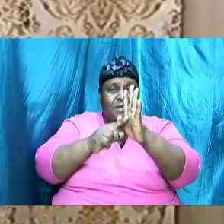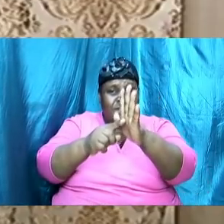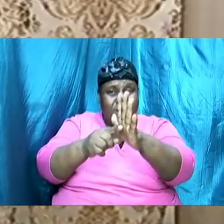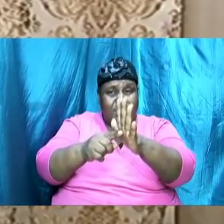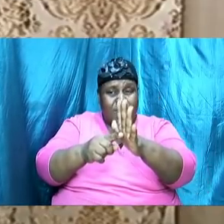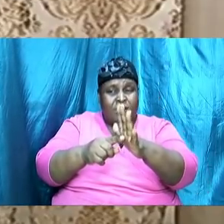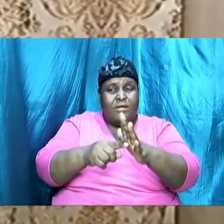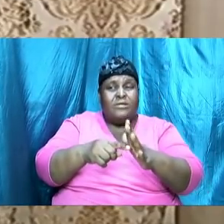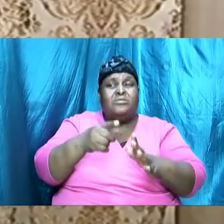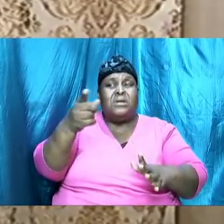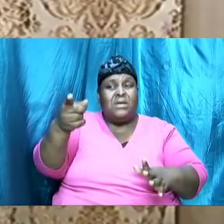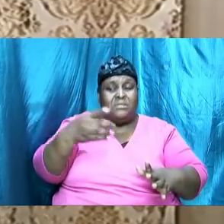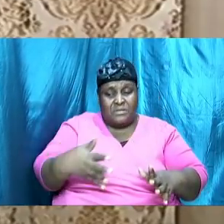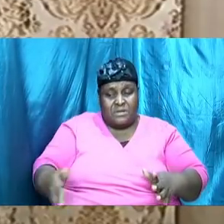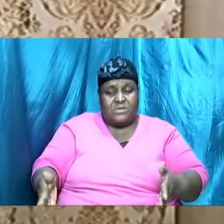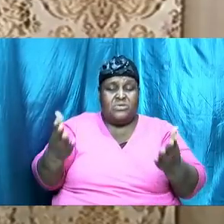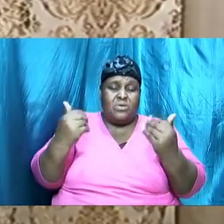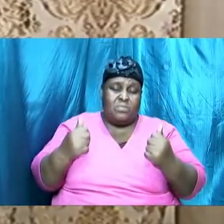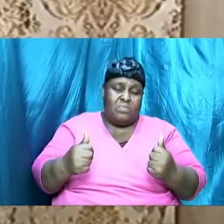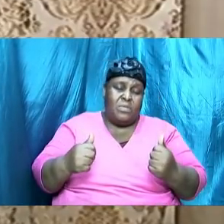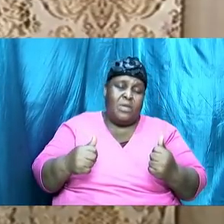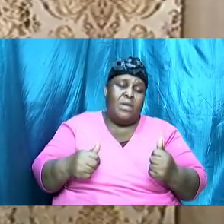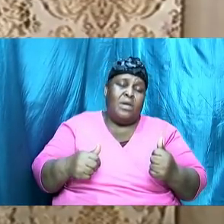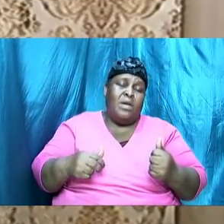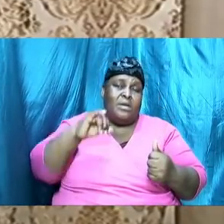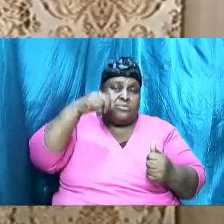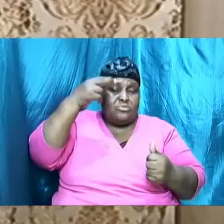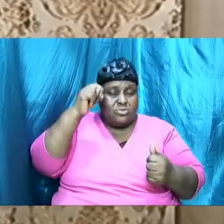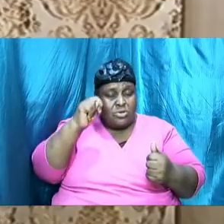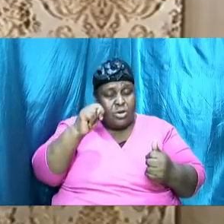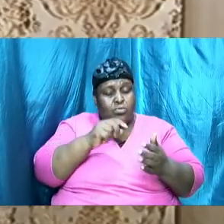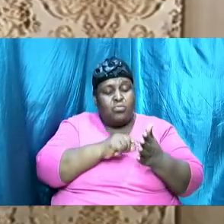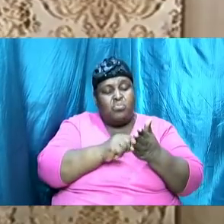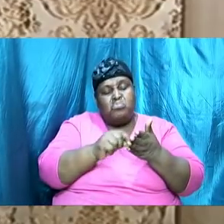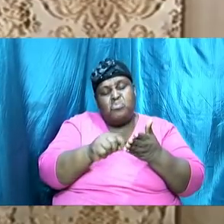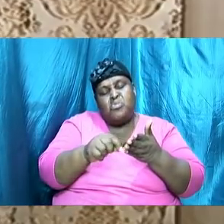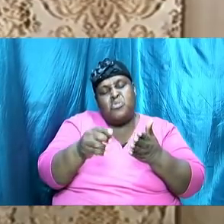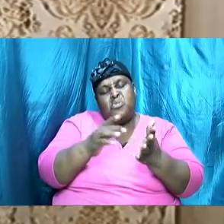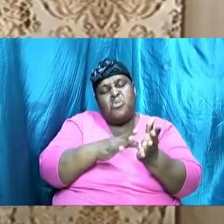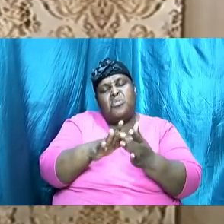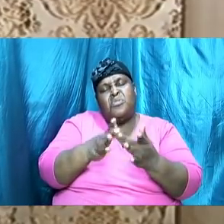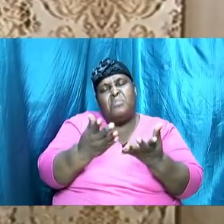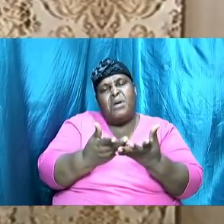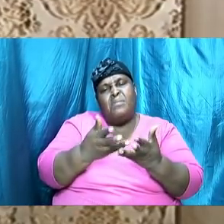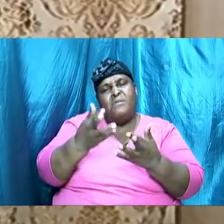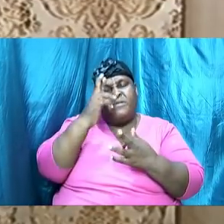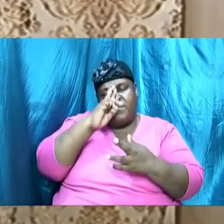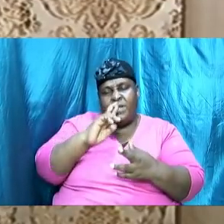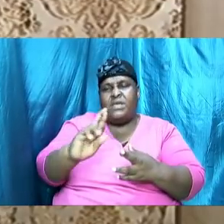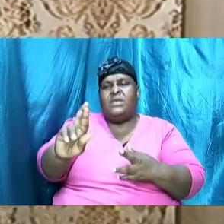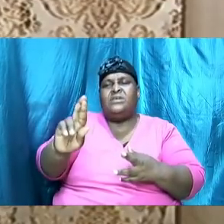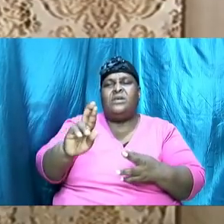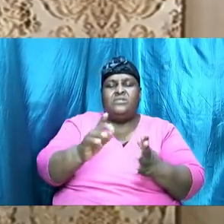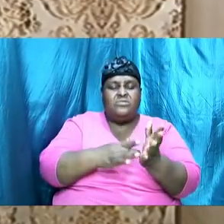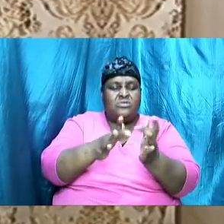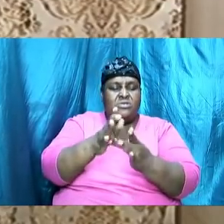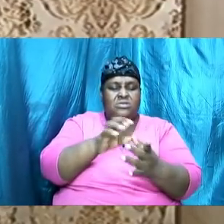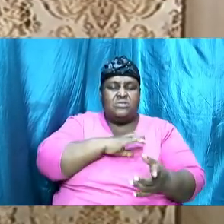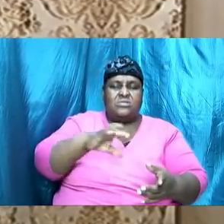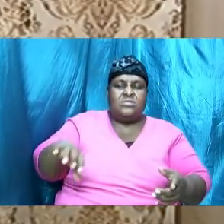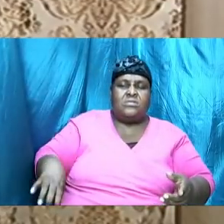to come and he wrote the book of Revelation which is the revelation of Jesus Christ and he